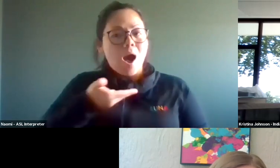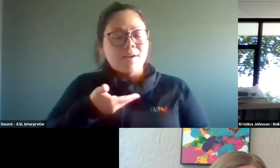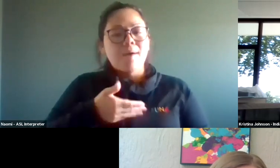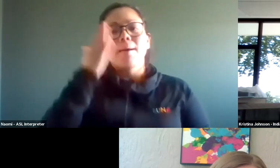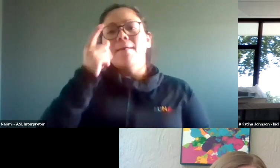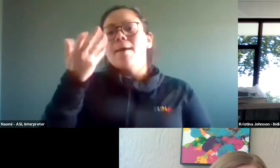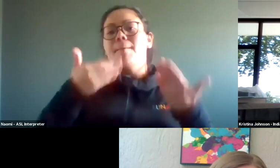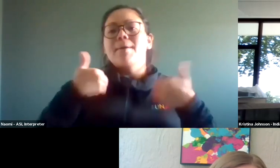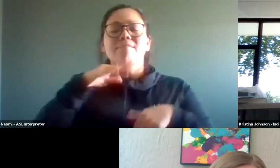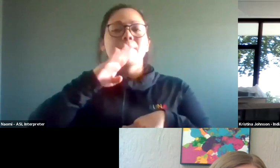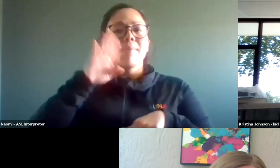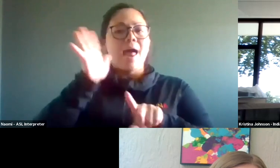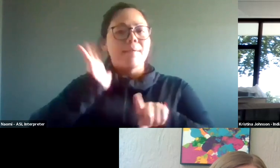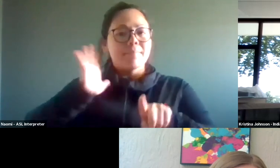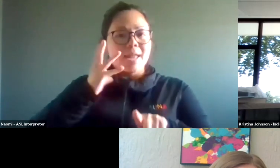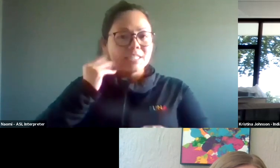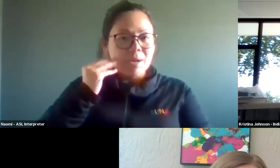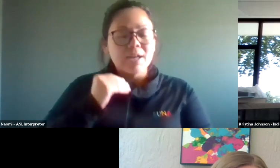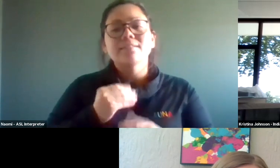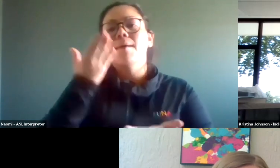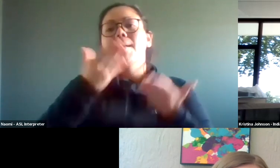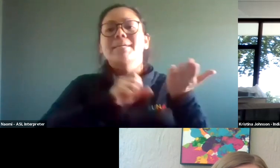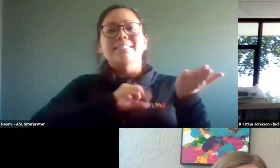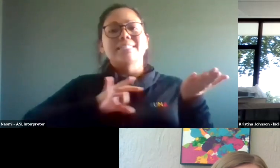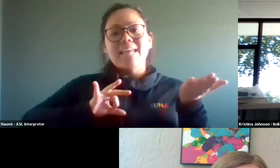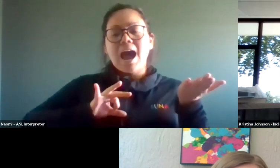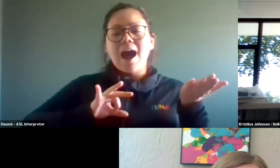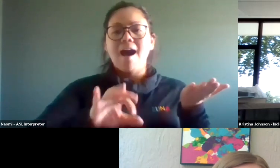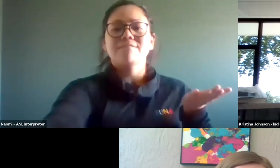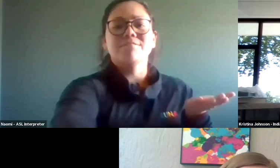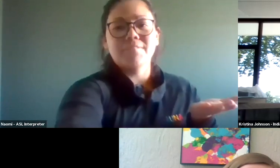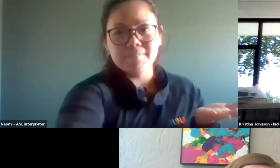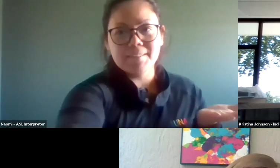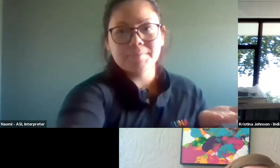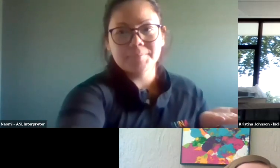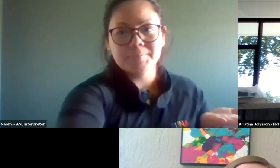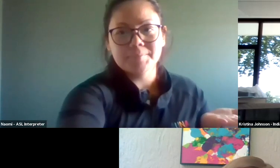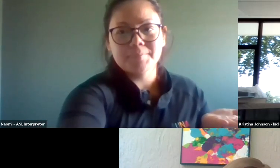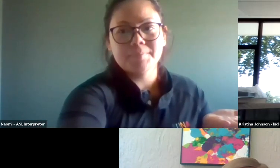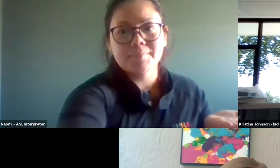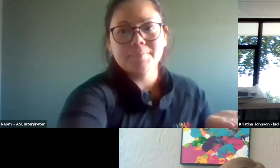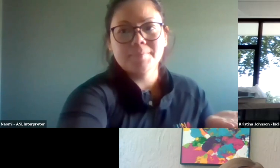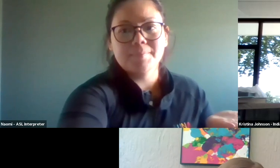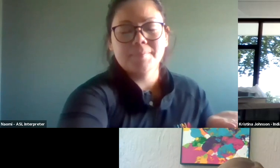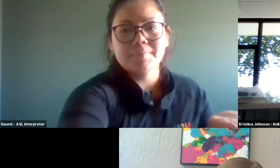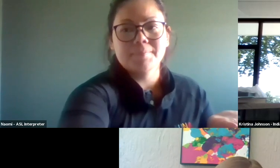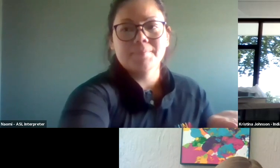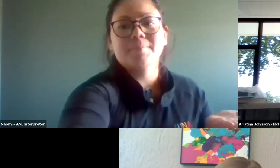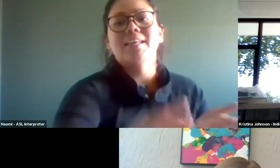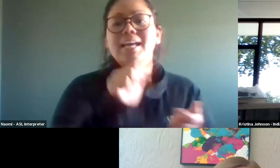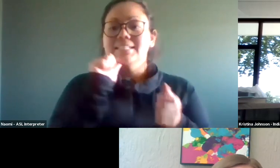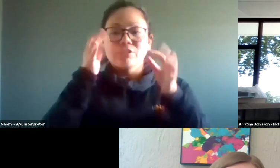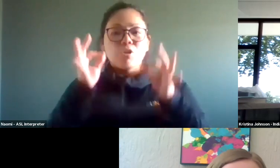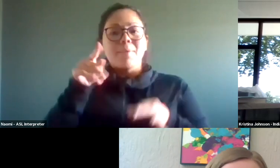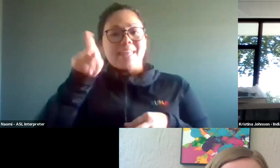had a bad past experience, because maybe staff, you know, didn't have the training that they needed to respond to things. So